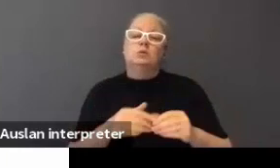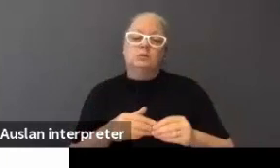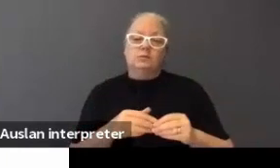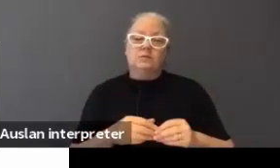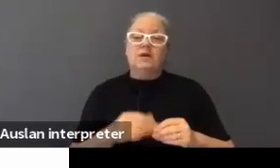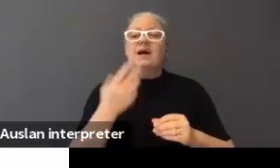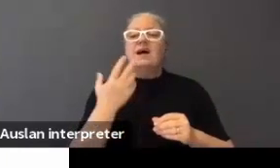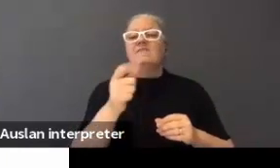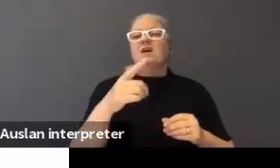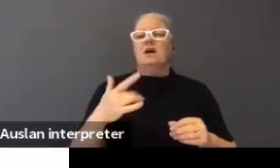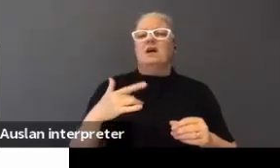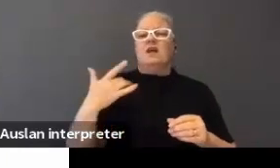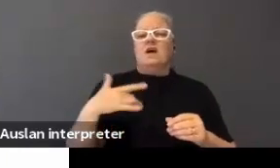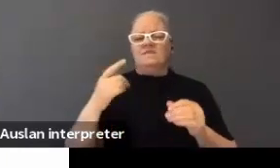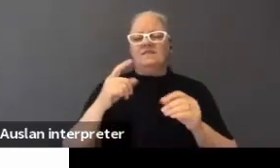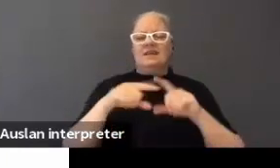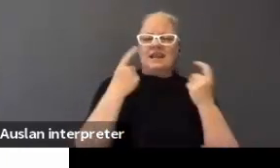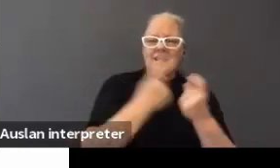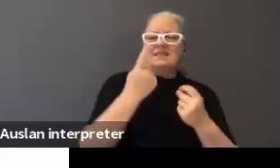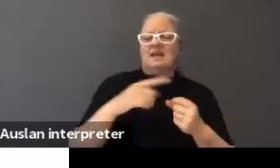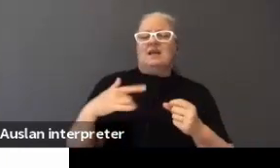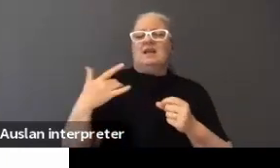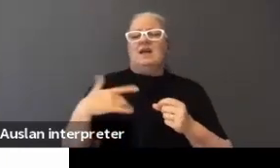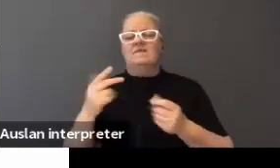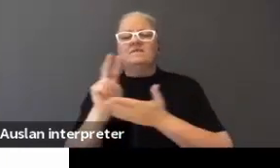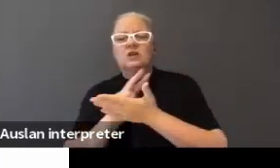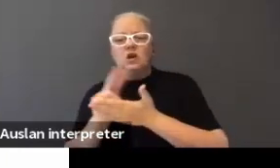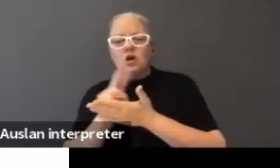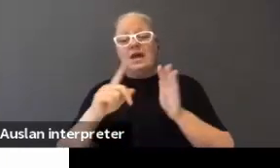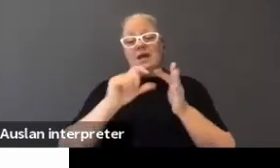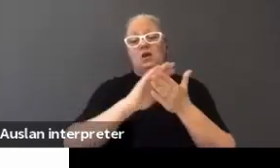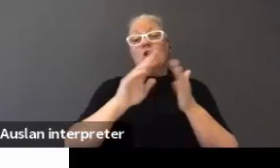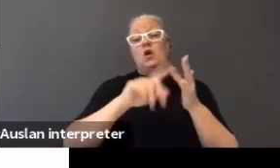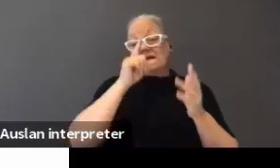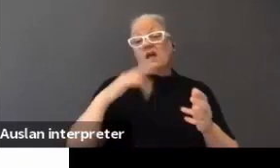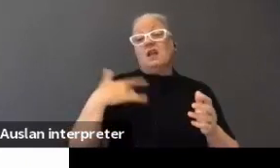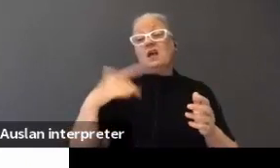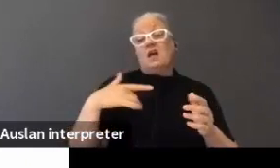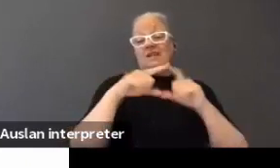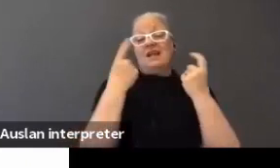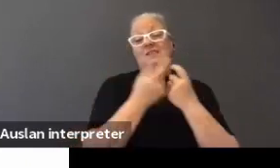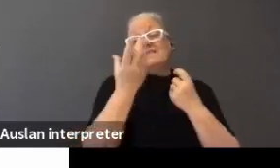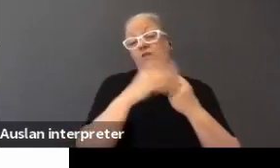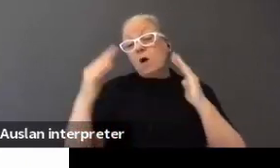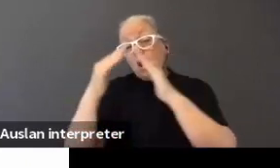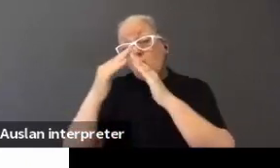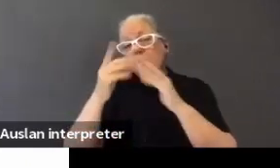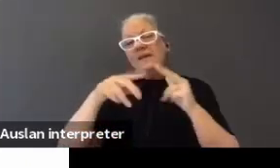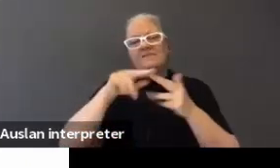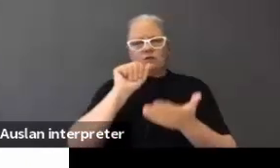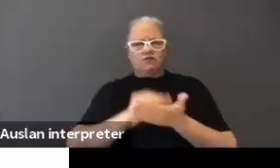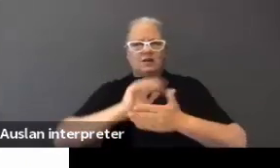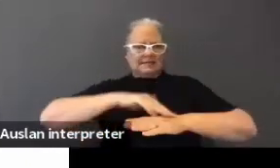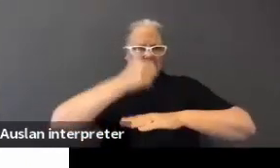the live class options and live video options. Echo, you can do live classes from home if you have the correct setup and so